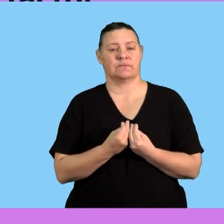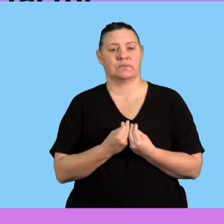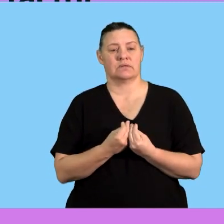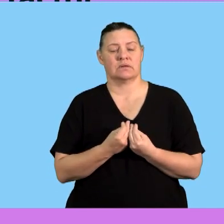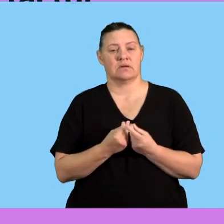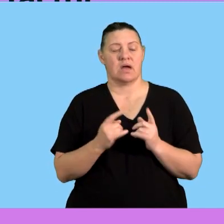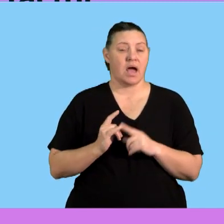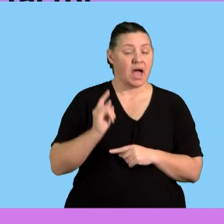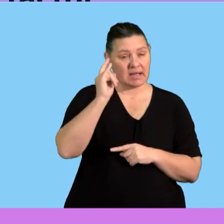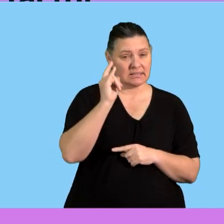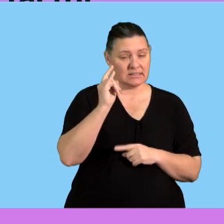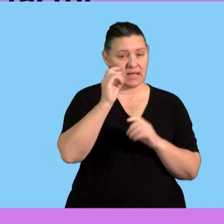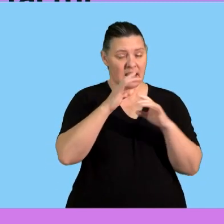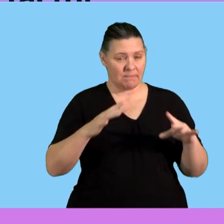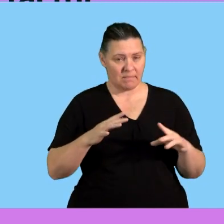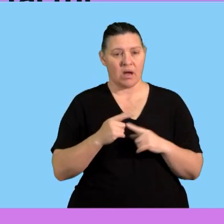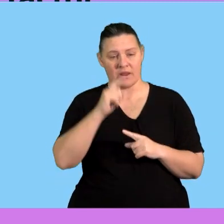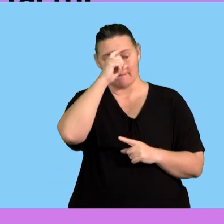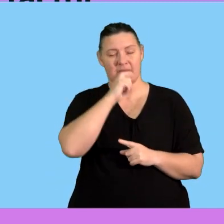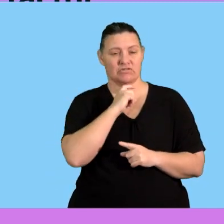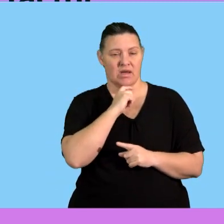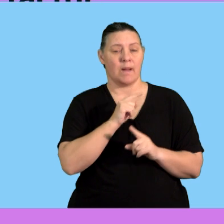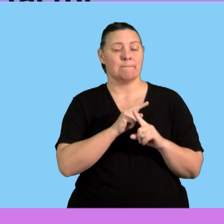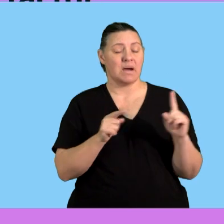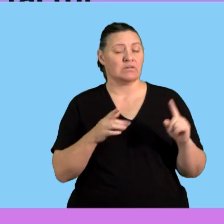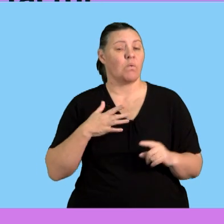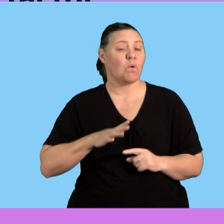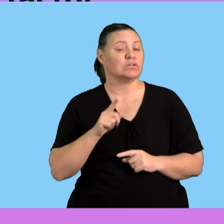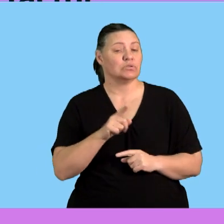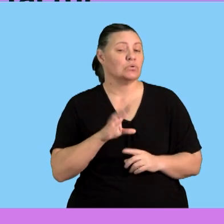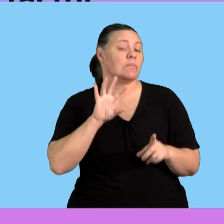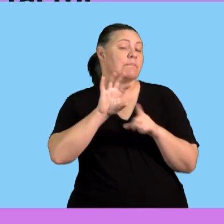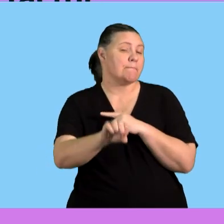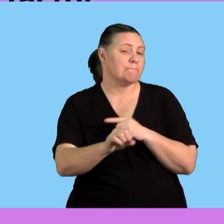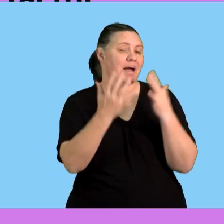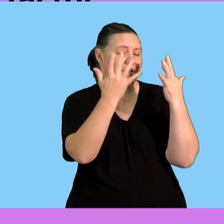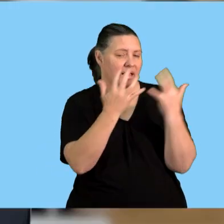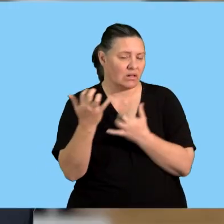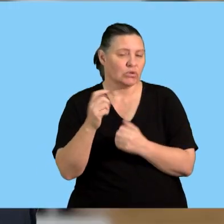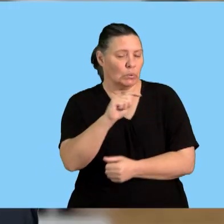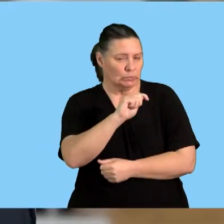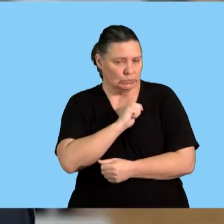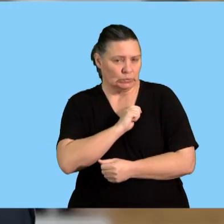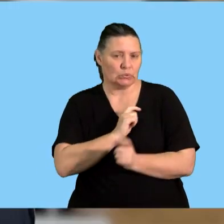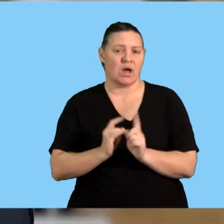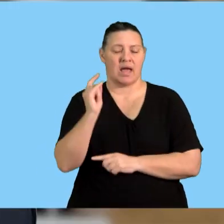the height of the lampstand on the picture but we then wanted you to determine to calculate the actual height of the